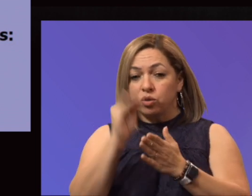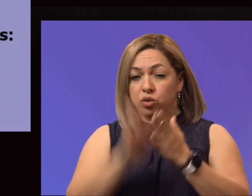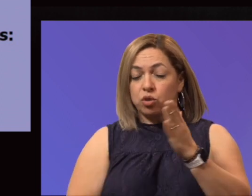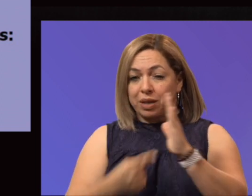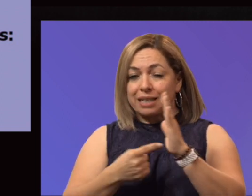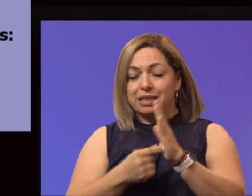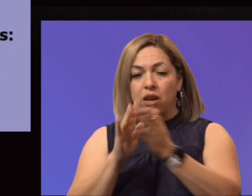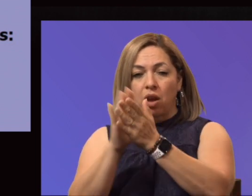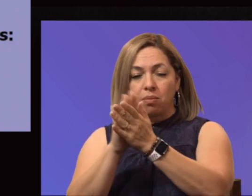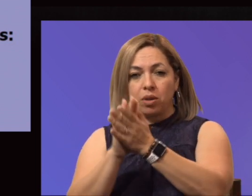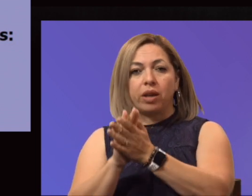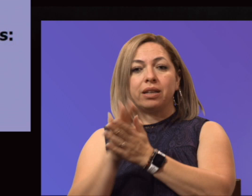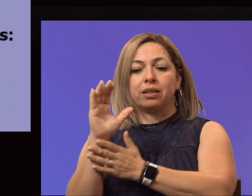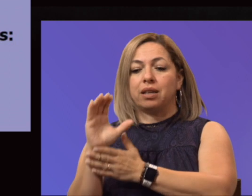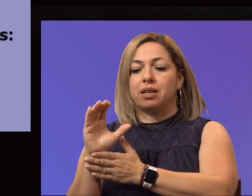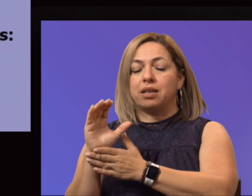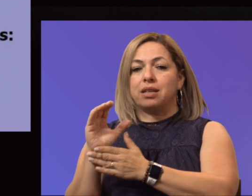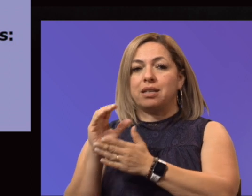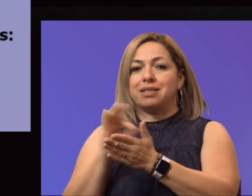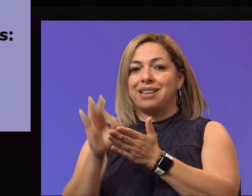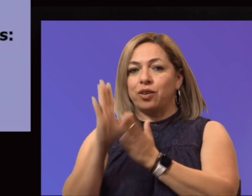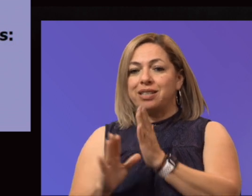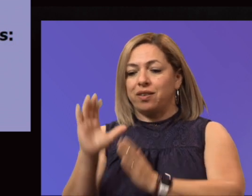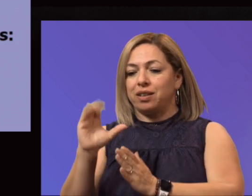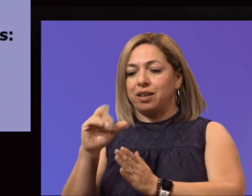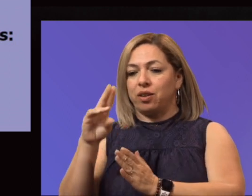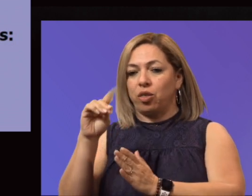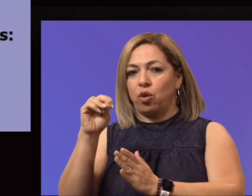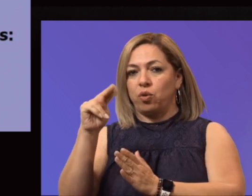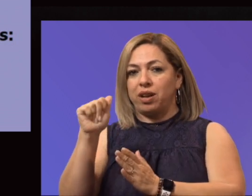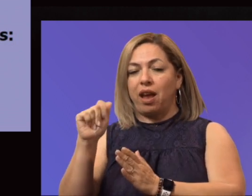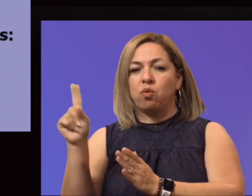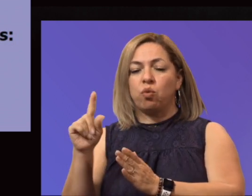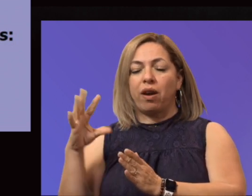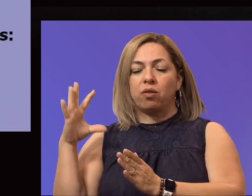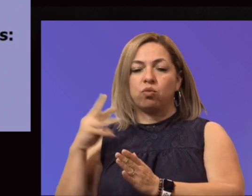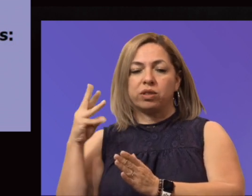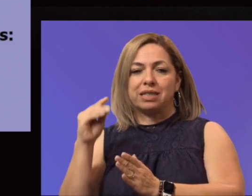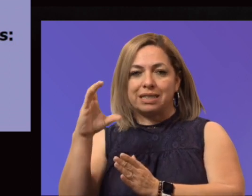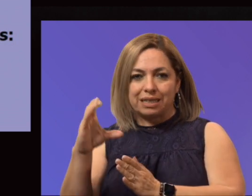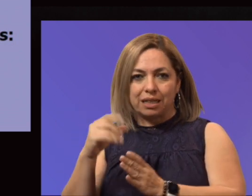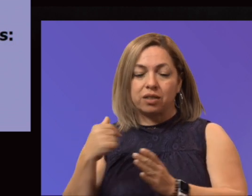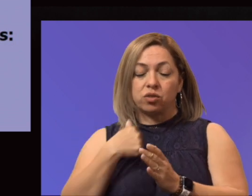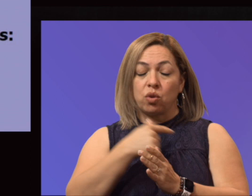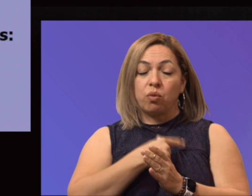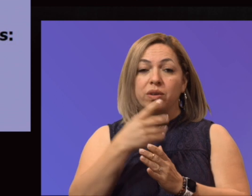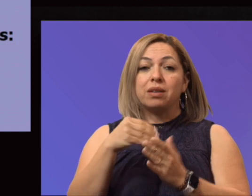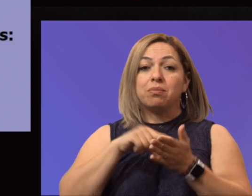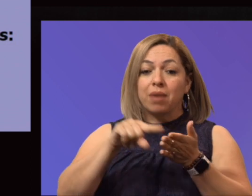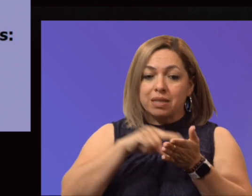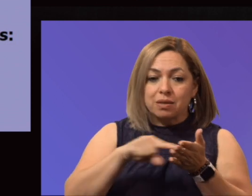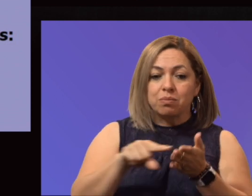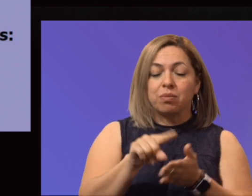.C., and so kudos for that. We're projected to spend the remaining just short of $74 million. We expect to provide our